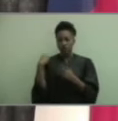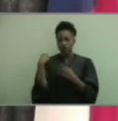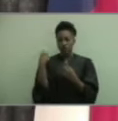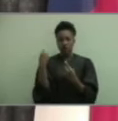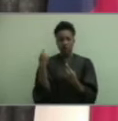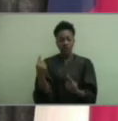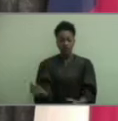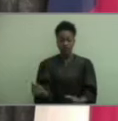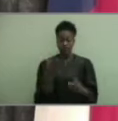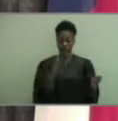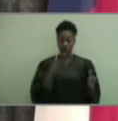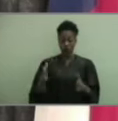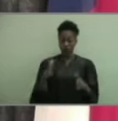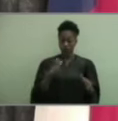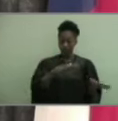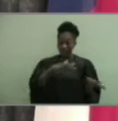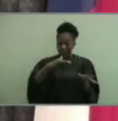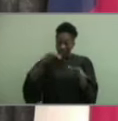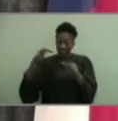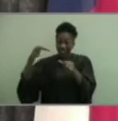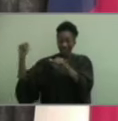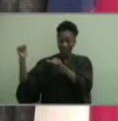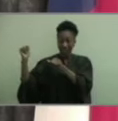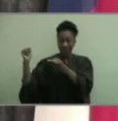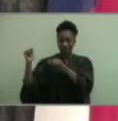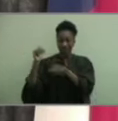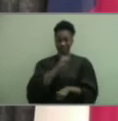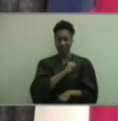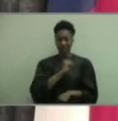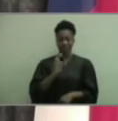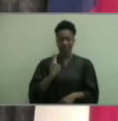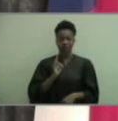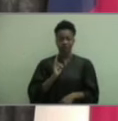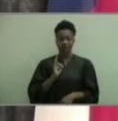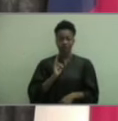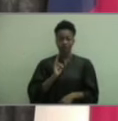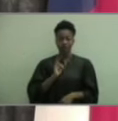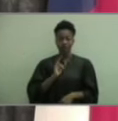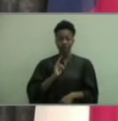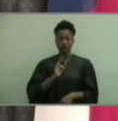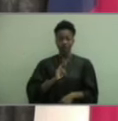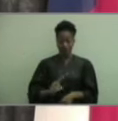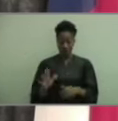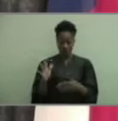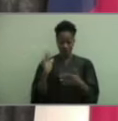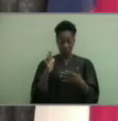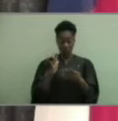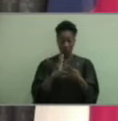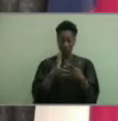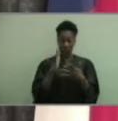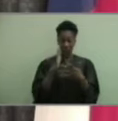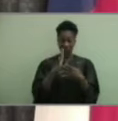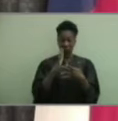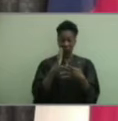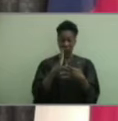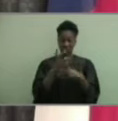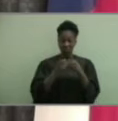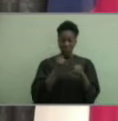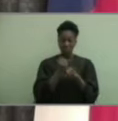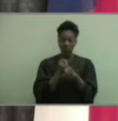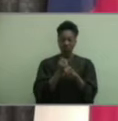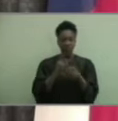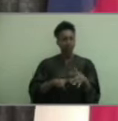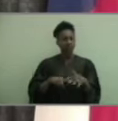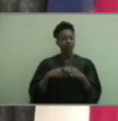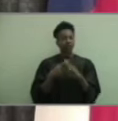ordered to evacuate Savannah. In your sophomore year, you started the school year